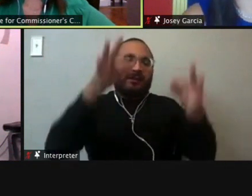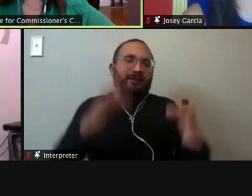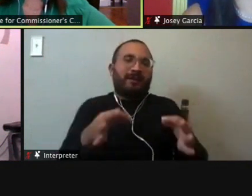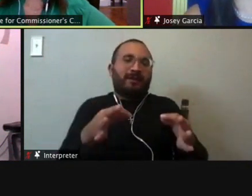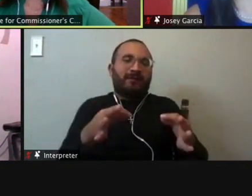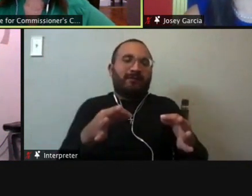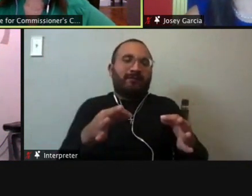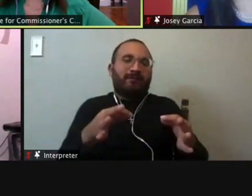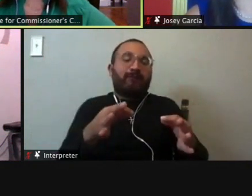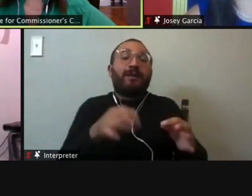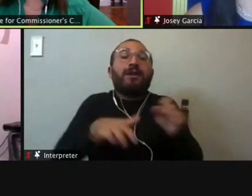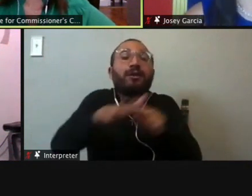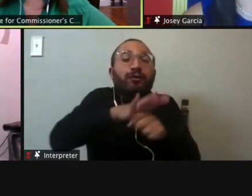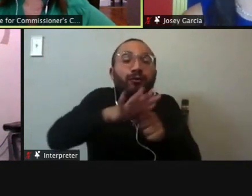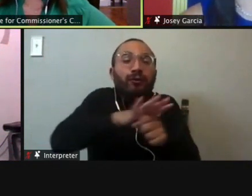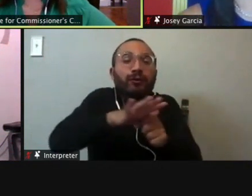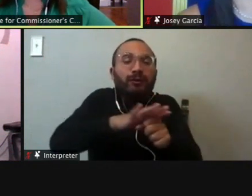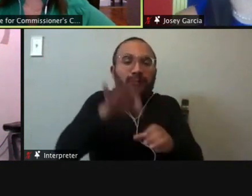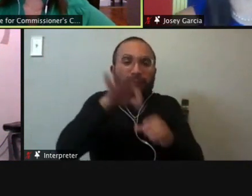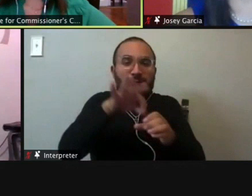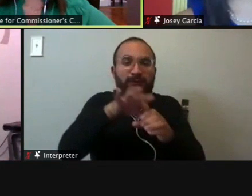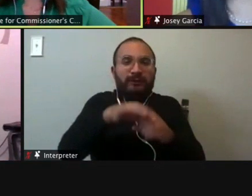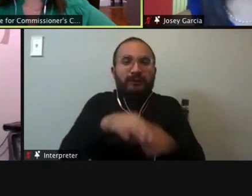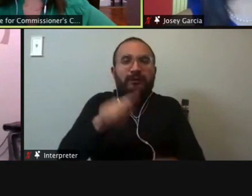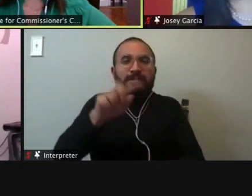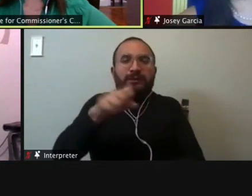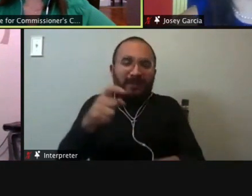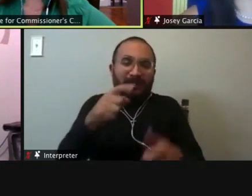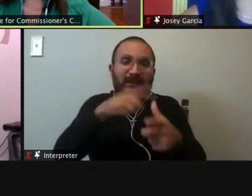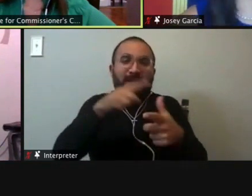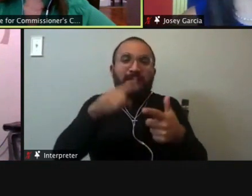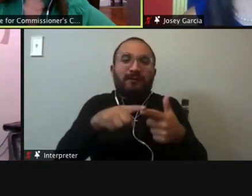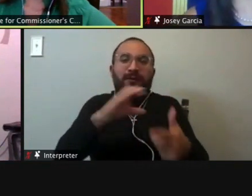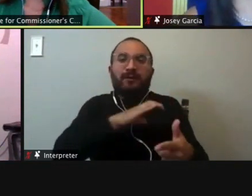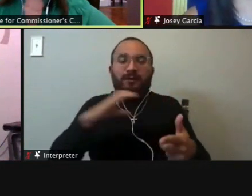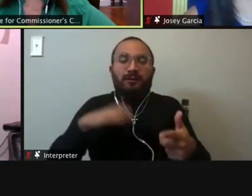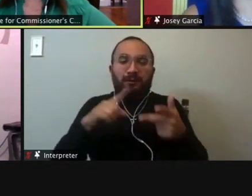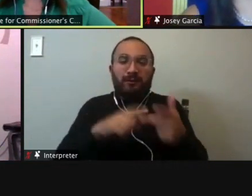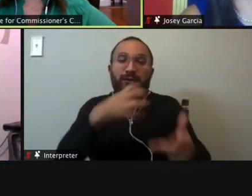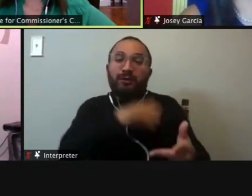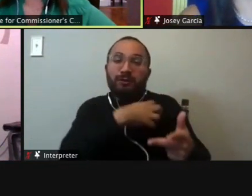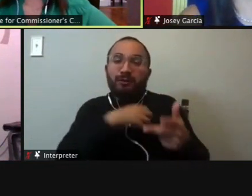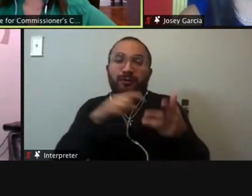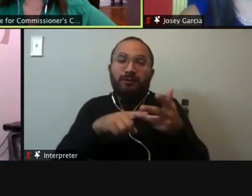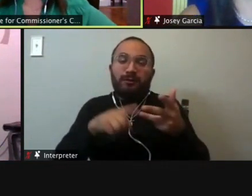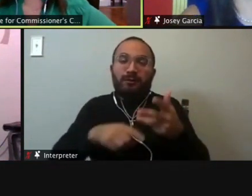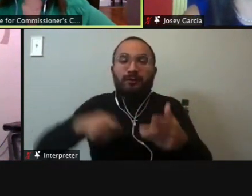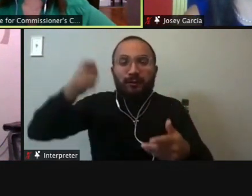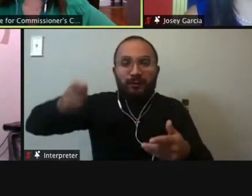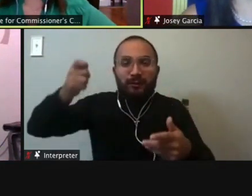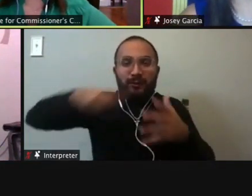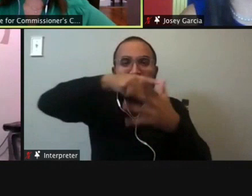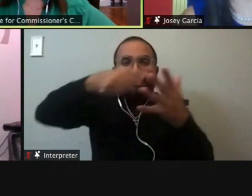regarding, um, down-ballot candidates. So your tax assessor, your commissioners, your, uh, your sheriff, your judges, those,